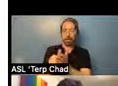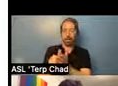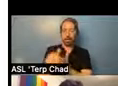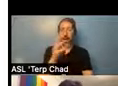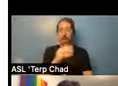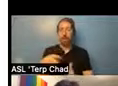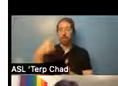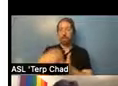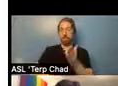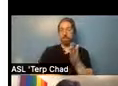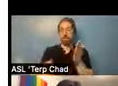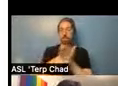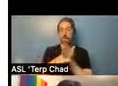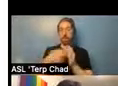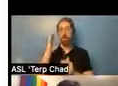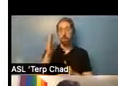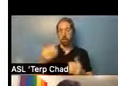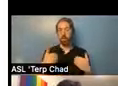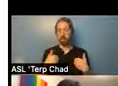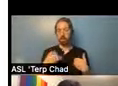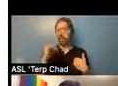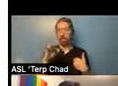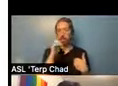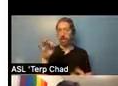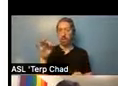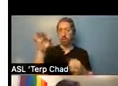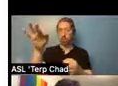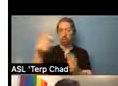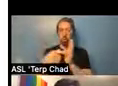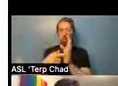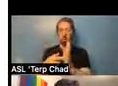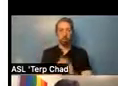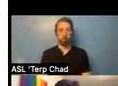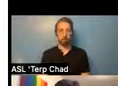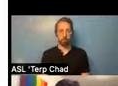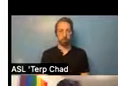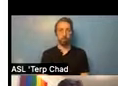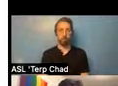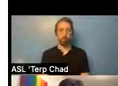yeah. And then I think that's over to you, Michael, for, um, why is it important to work here?